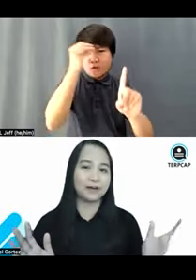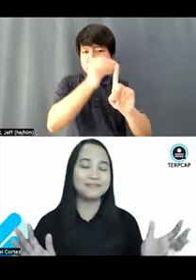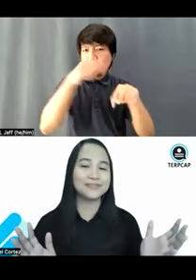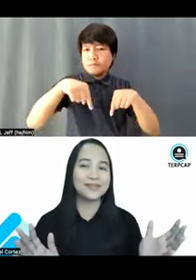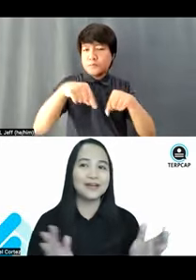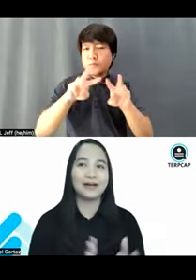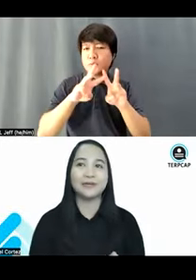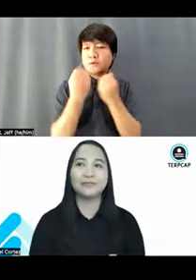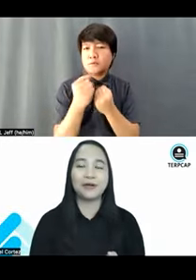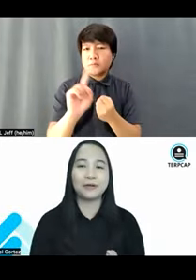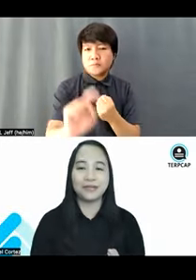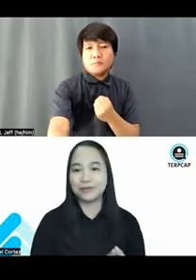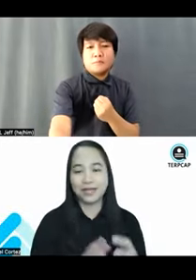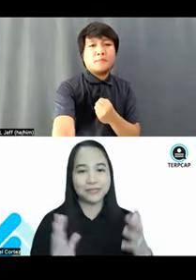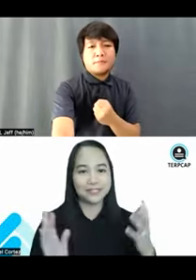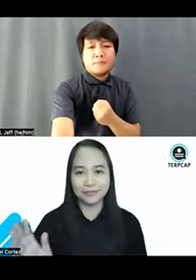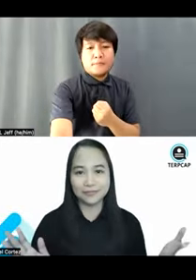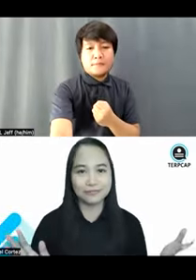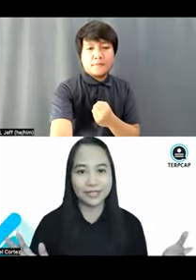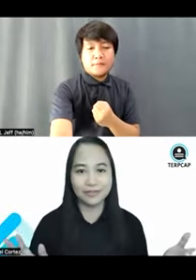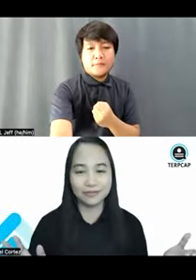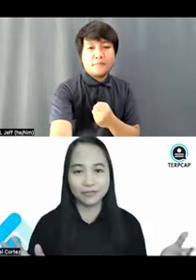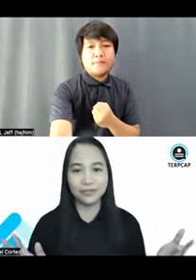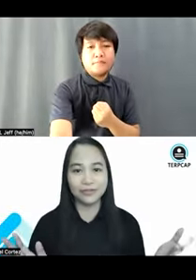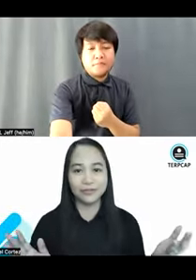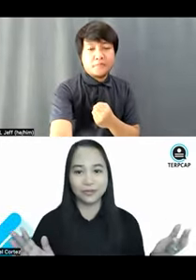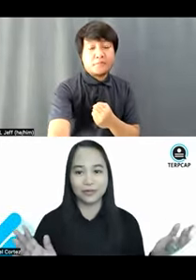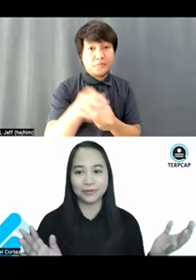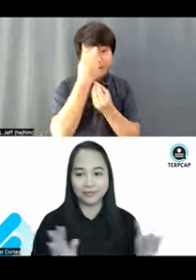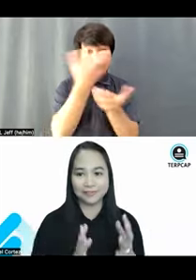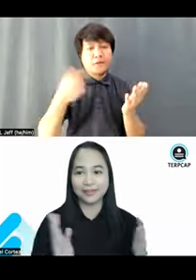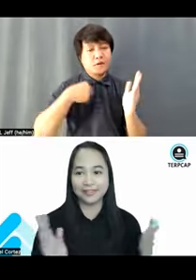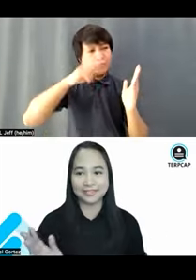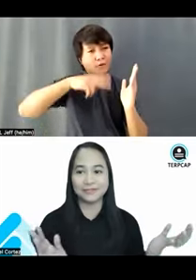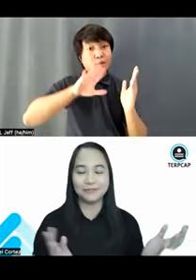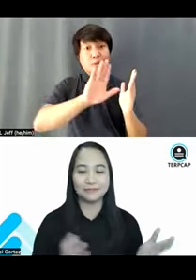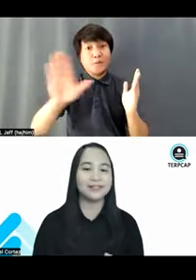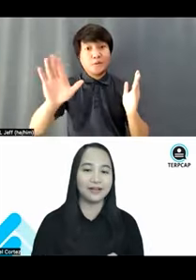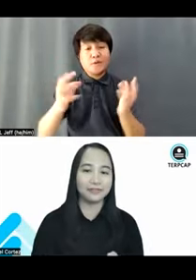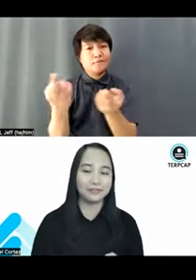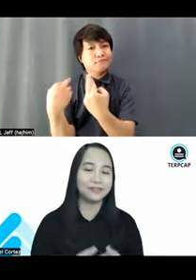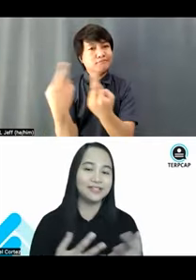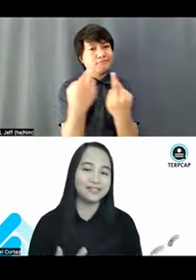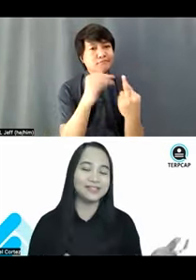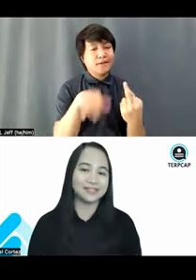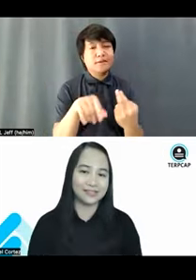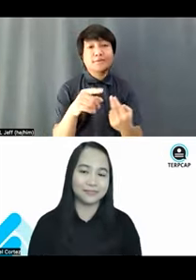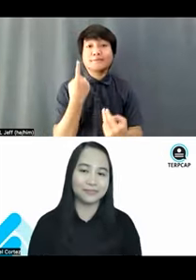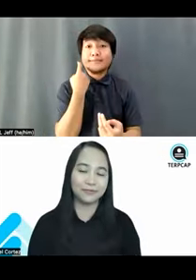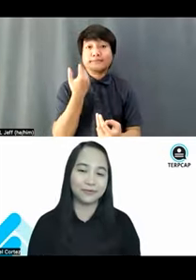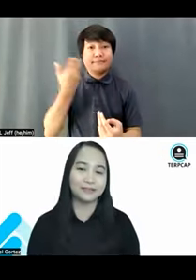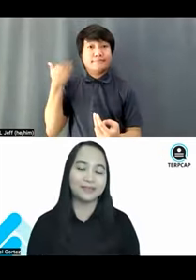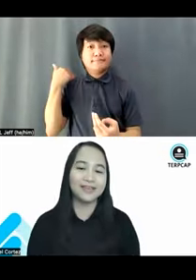workshop. Probably, you know, I was able to read through your responses when you filled out the pre needs